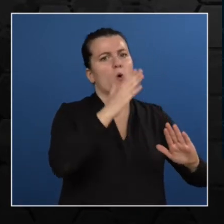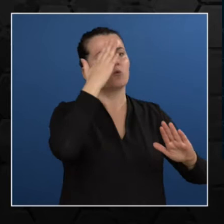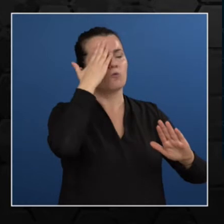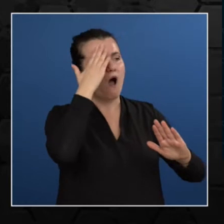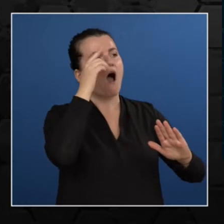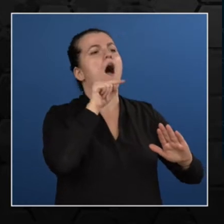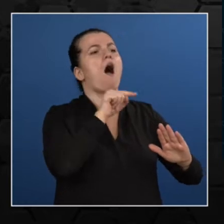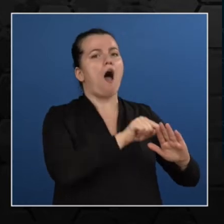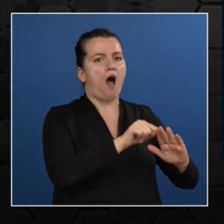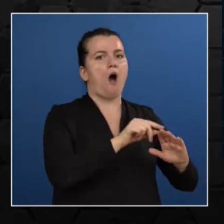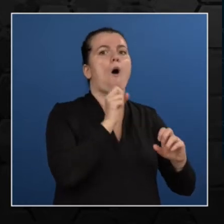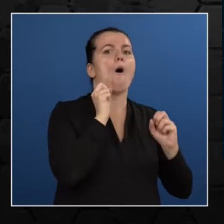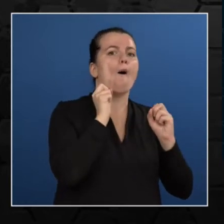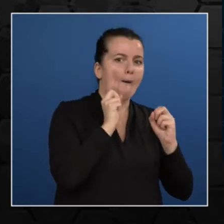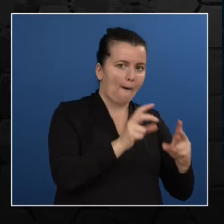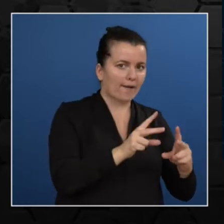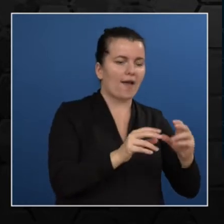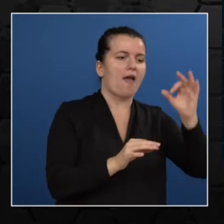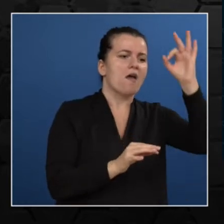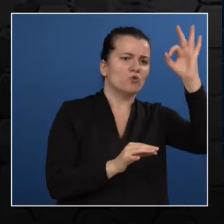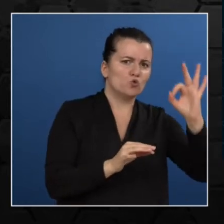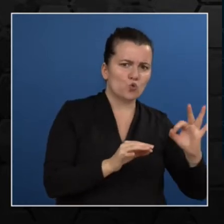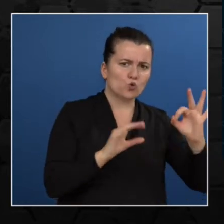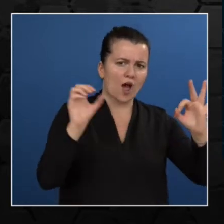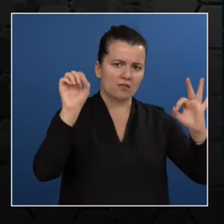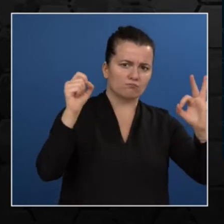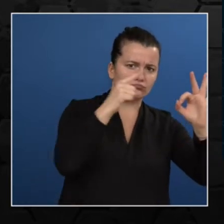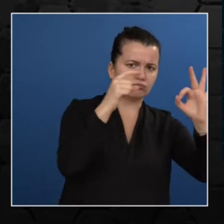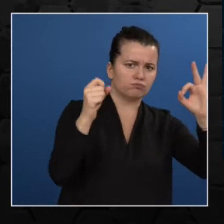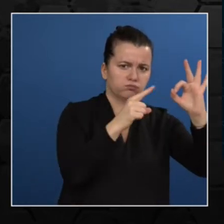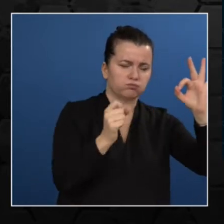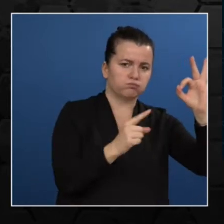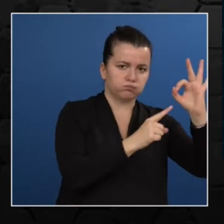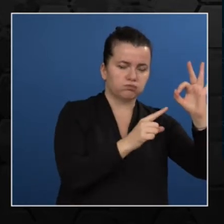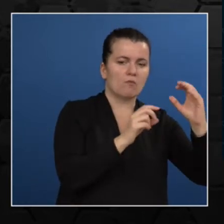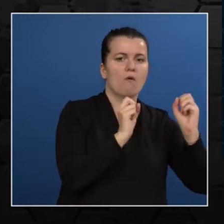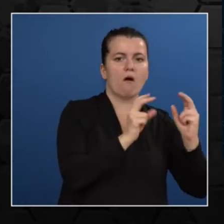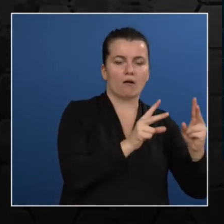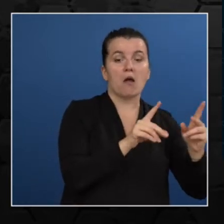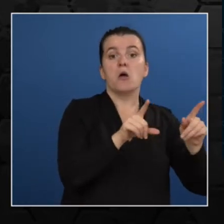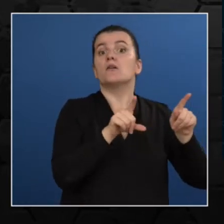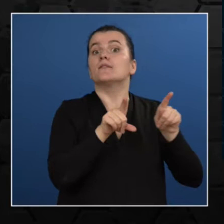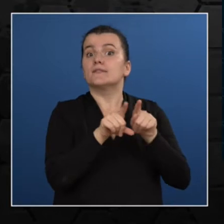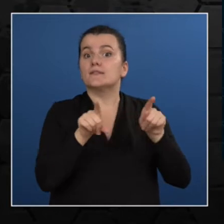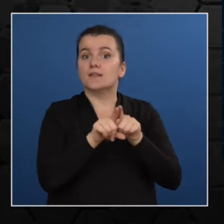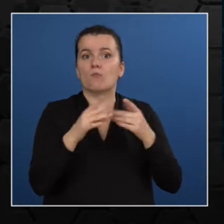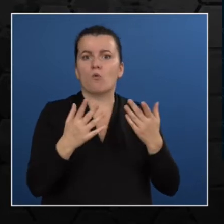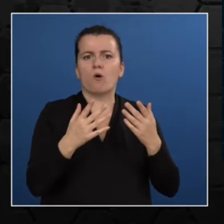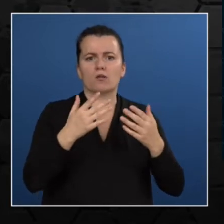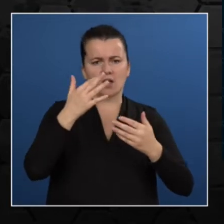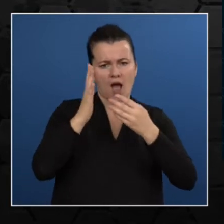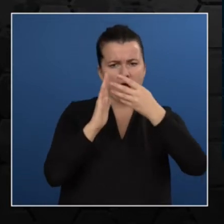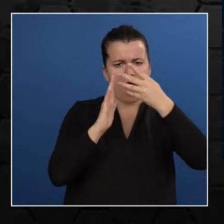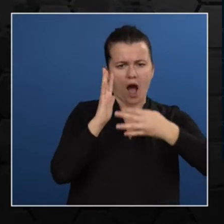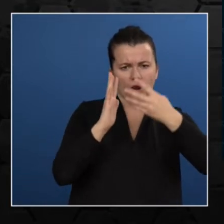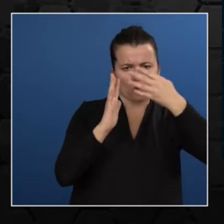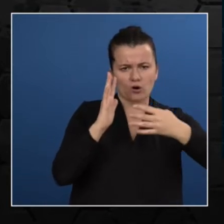is what a gradient descent, which is an optimization algorithm, which is used to find the local minimum of a function.